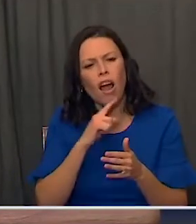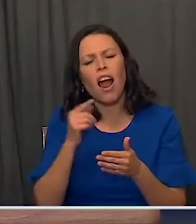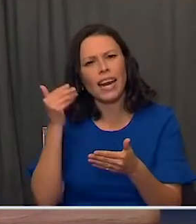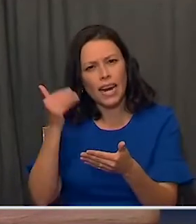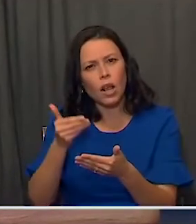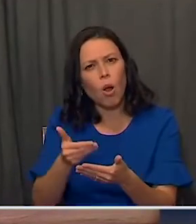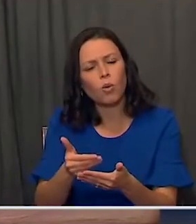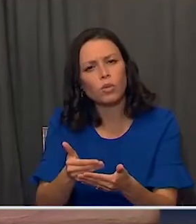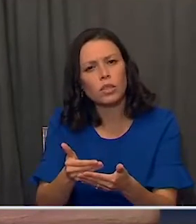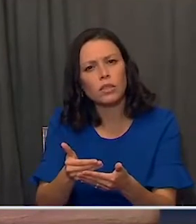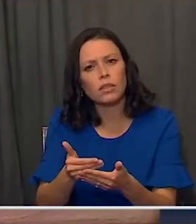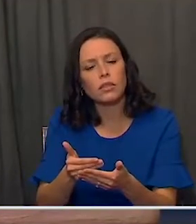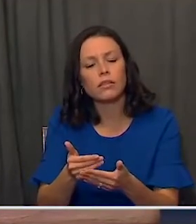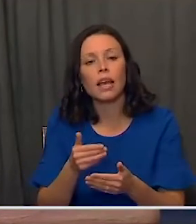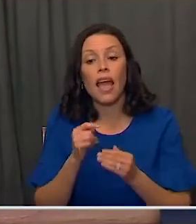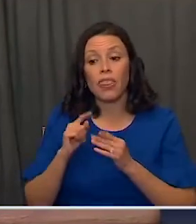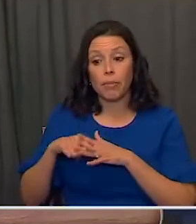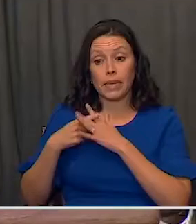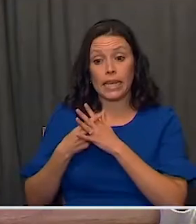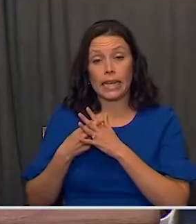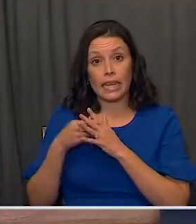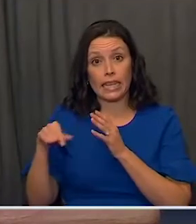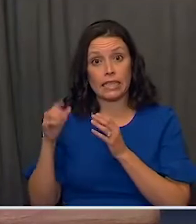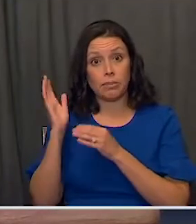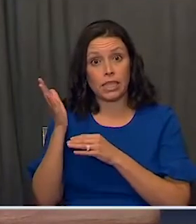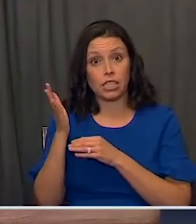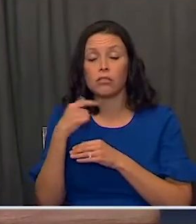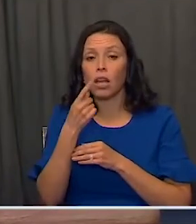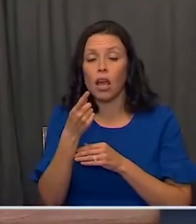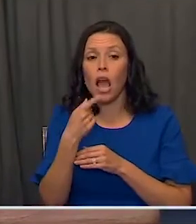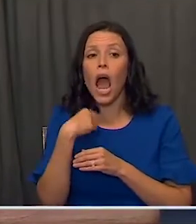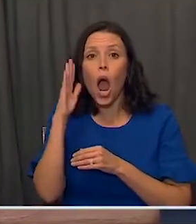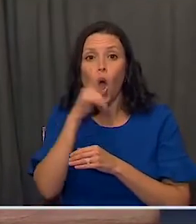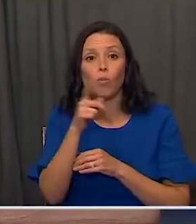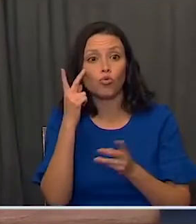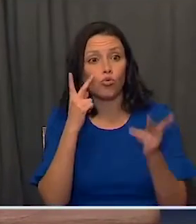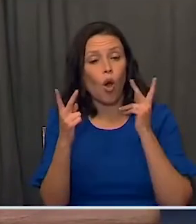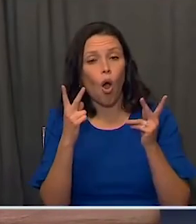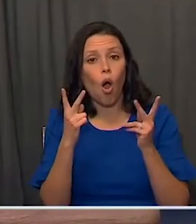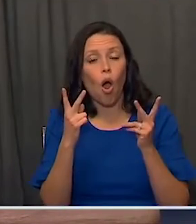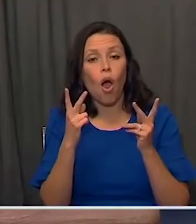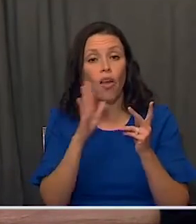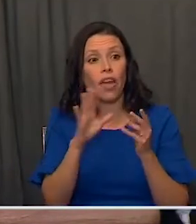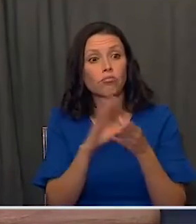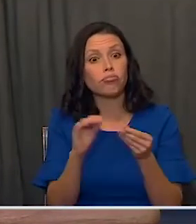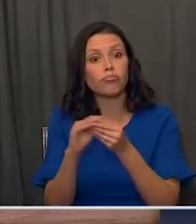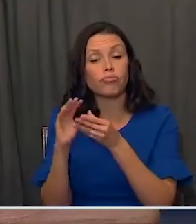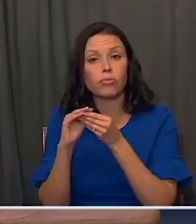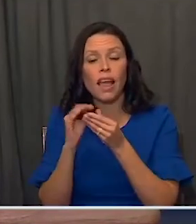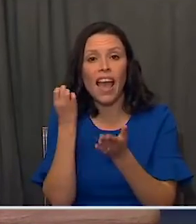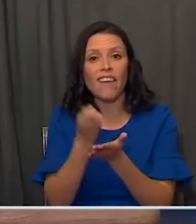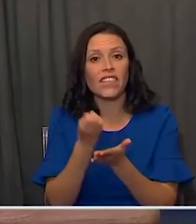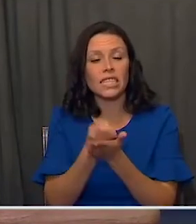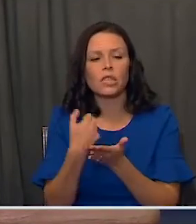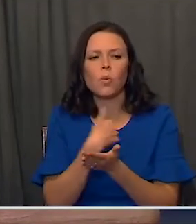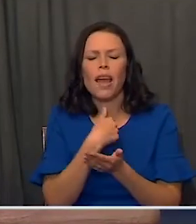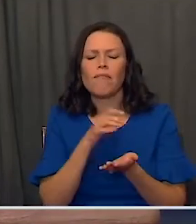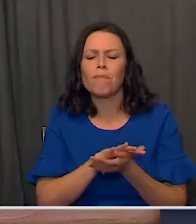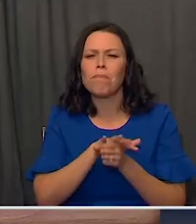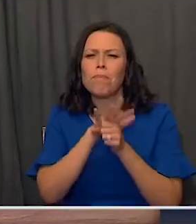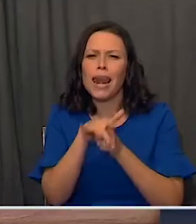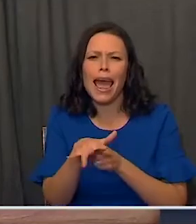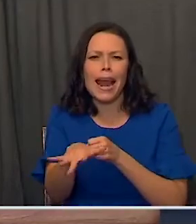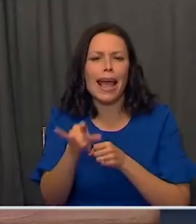And as I said at the outset, let me say, I hope it's more in evidence as you hear from this team about the abundance of supplies that are